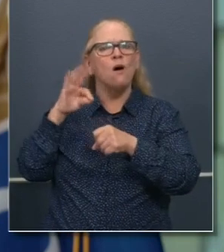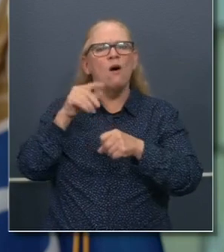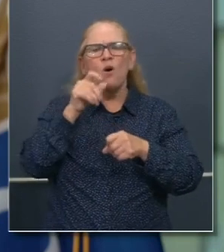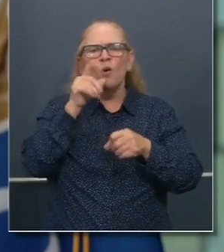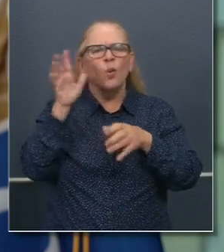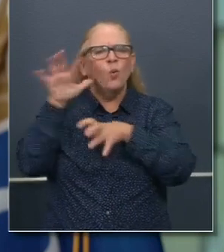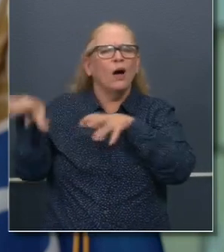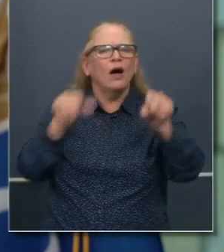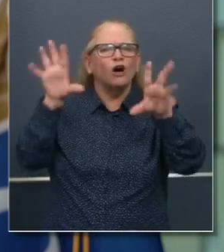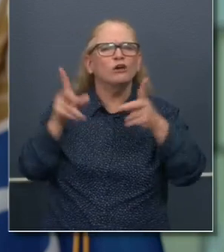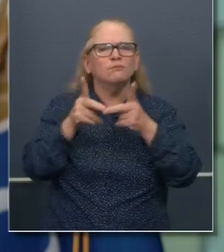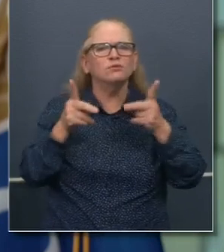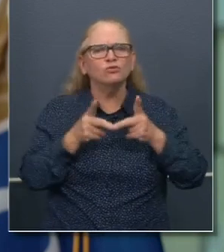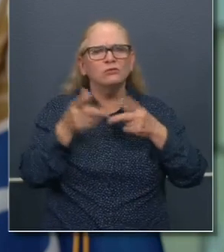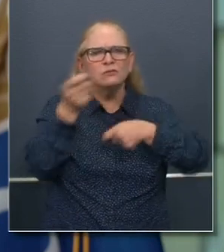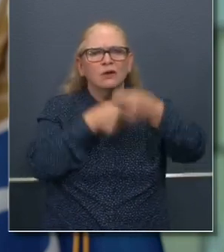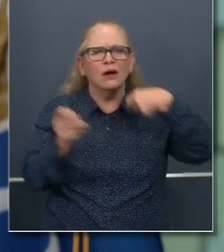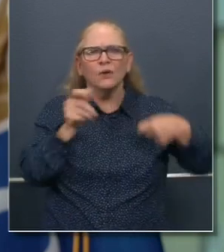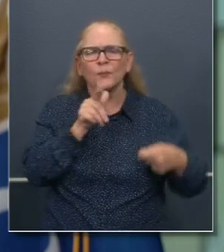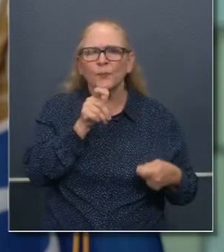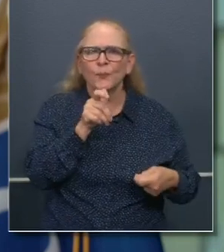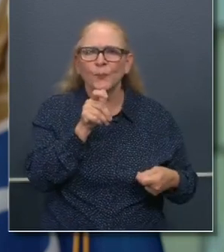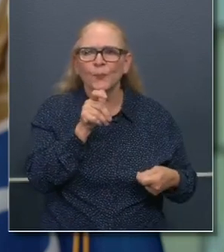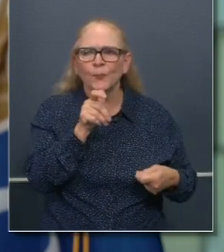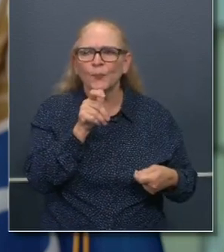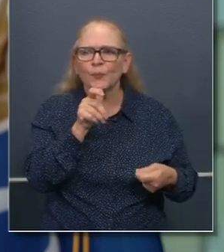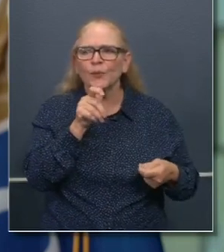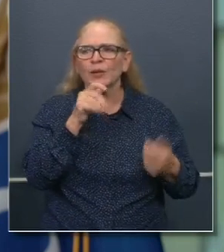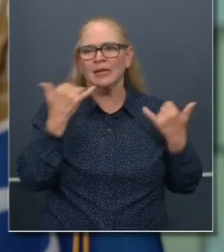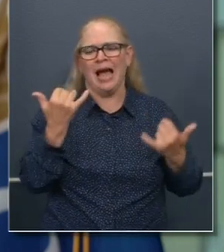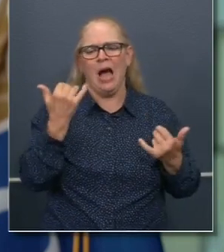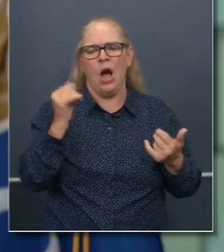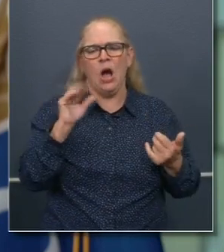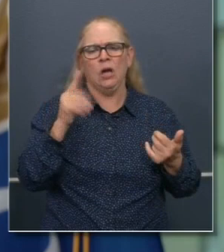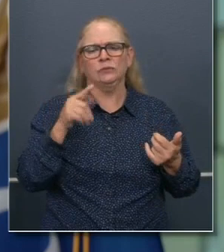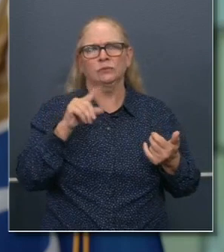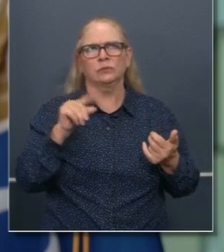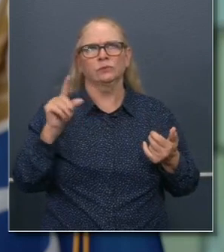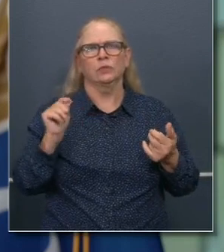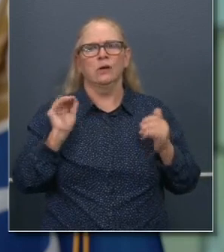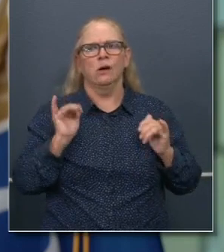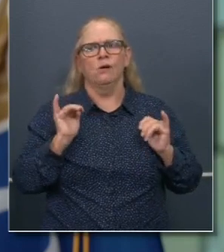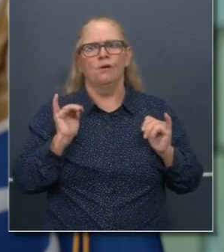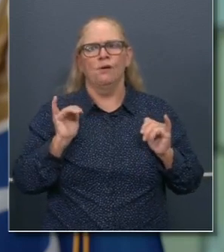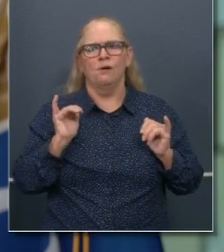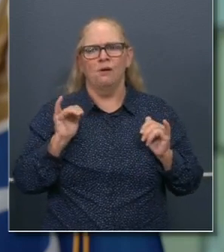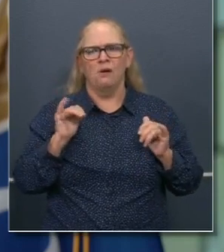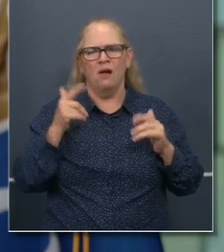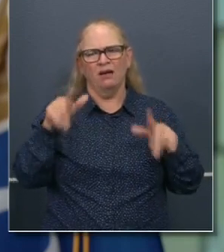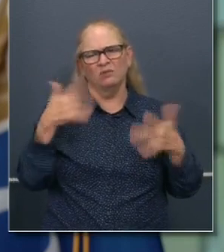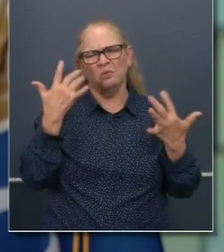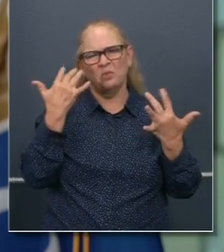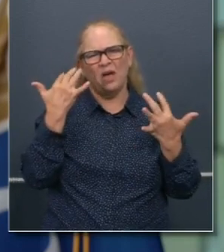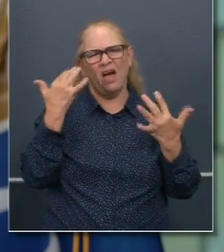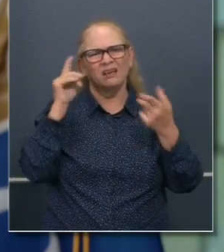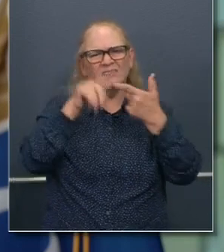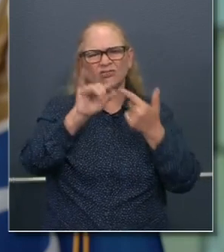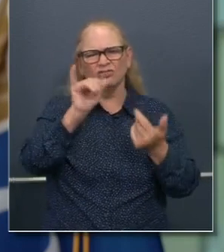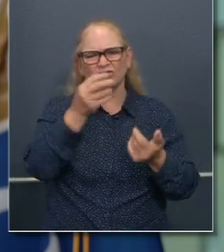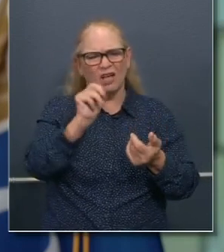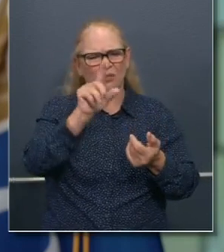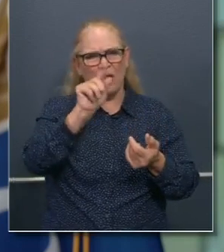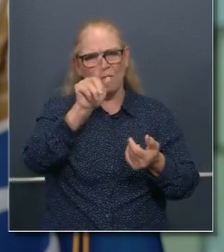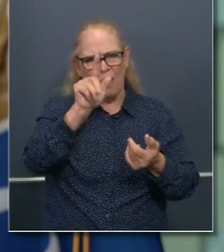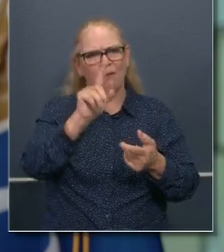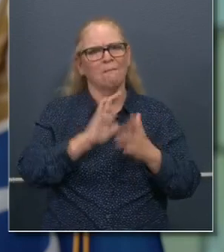And my understanding is in January, through the end of January 2021, that decision would need to be made.